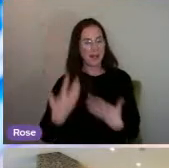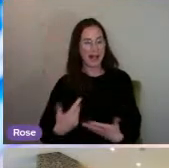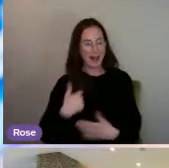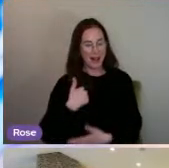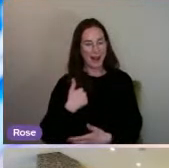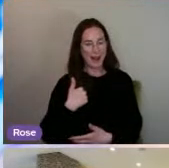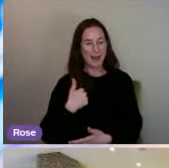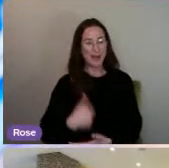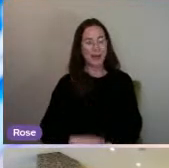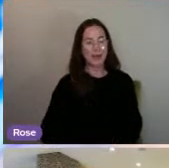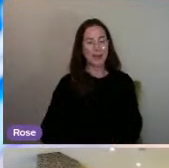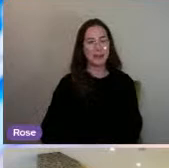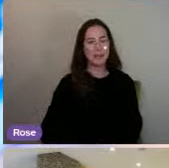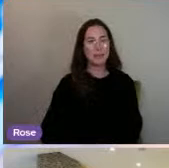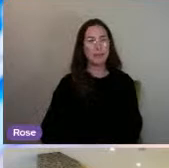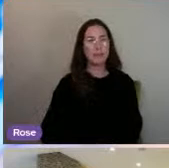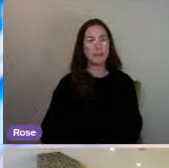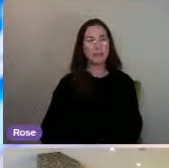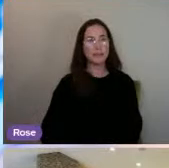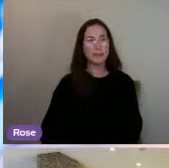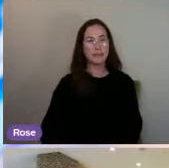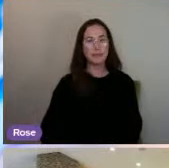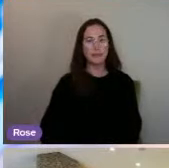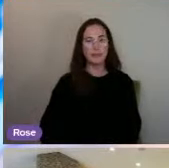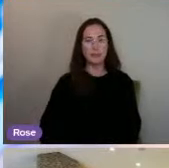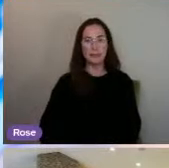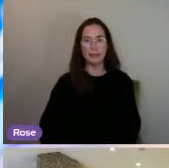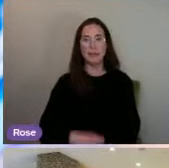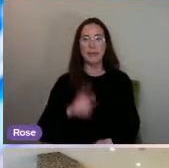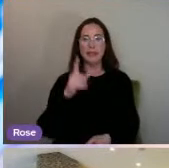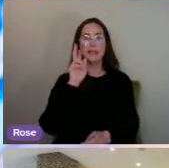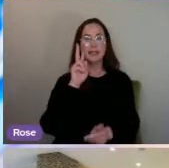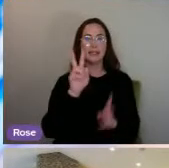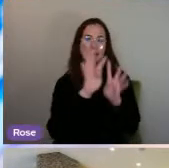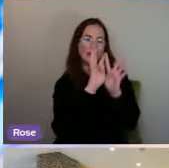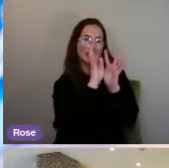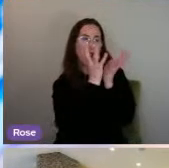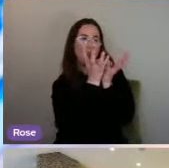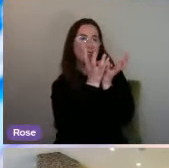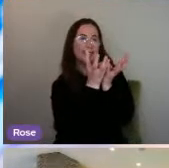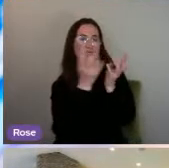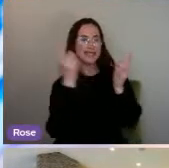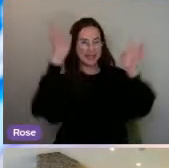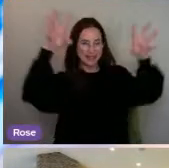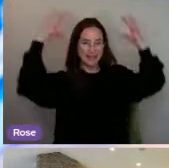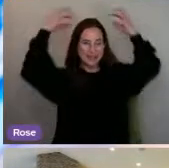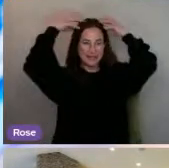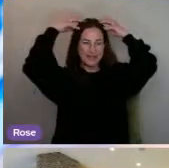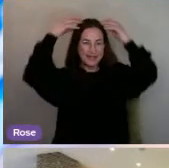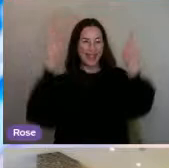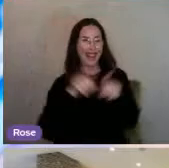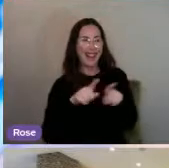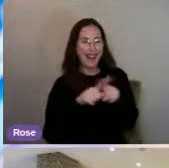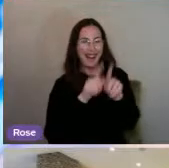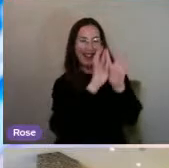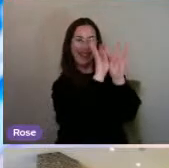even managed to put, like, the nest in there. It's like one of, how do my hair? Yeah.